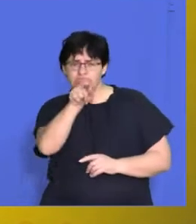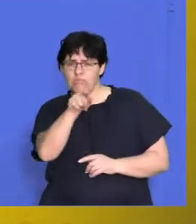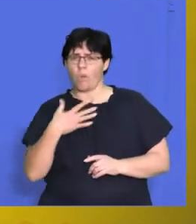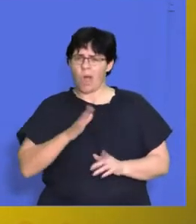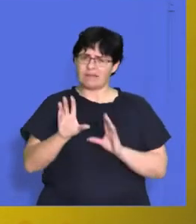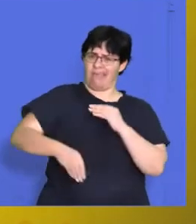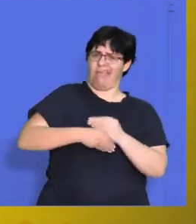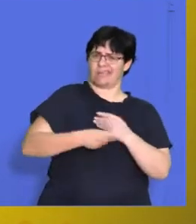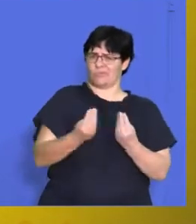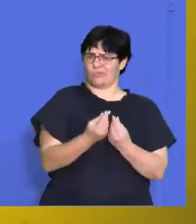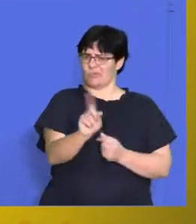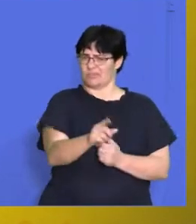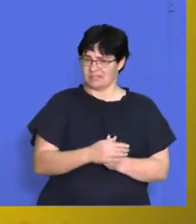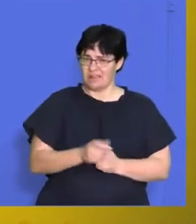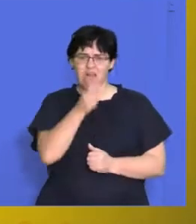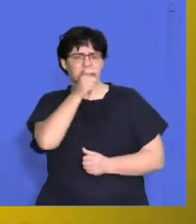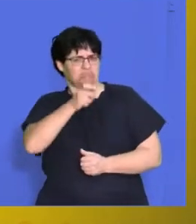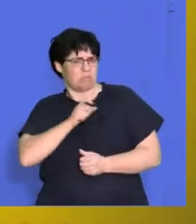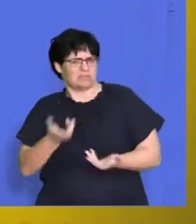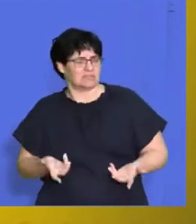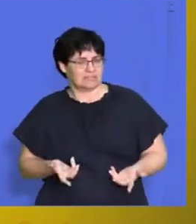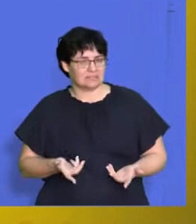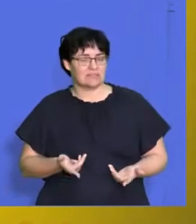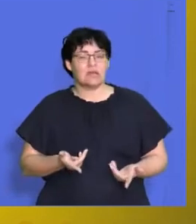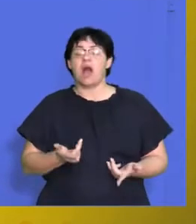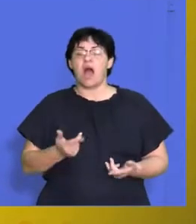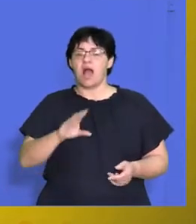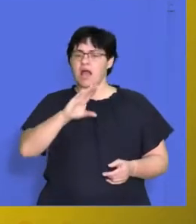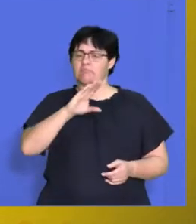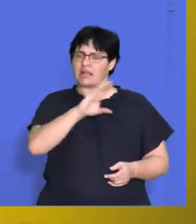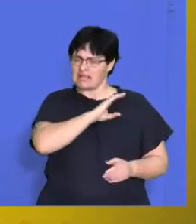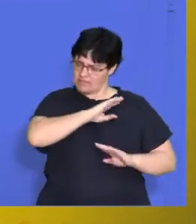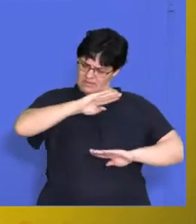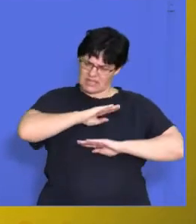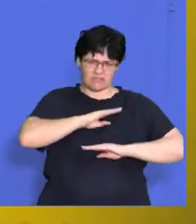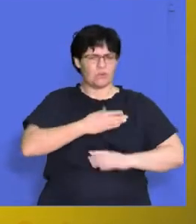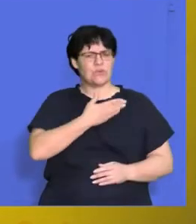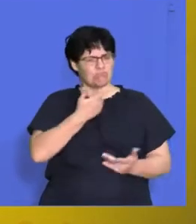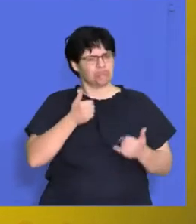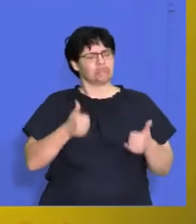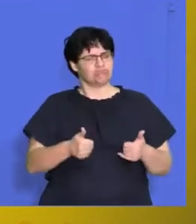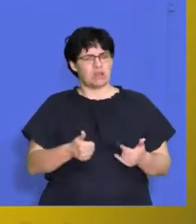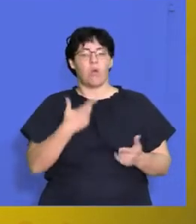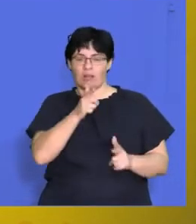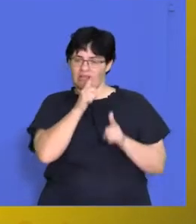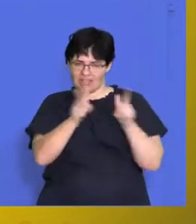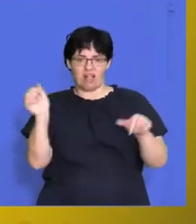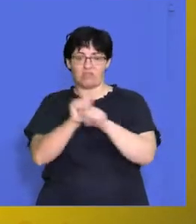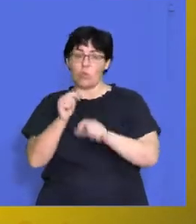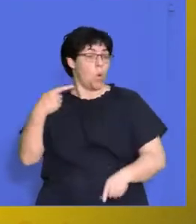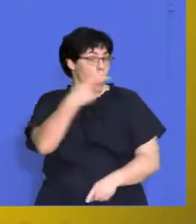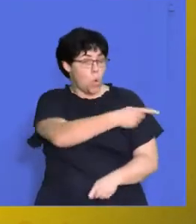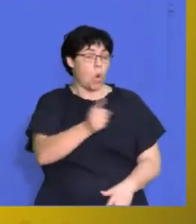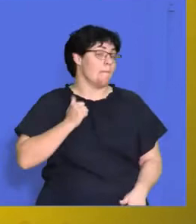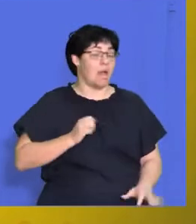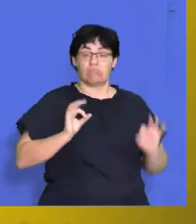looking for from the product there? So if you look when the customers are completely satisfied what are they going to do? They're going to tell their friends they're going to